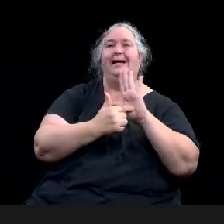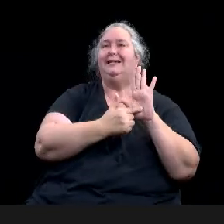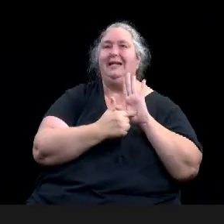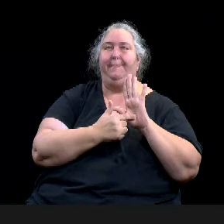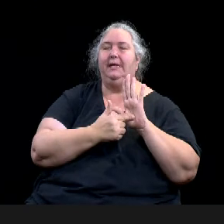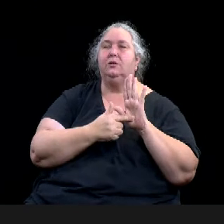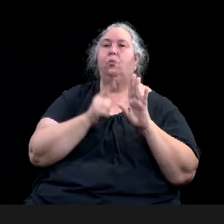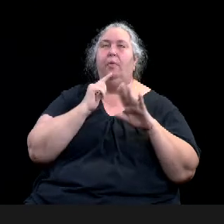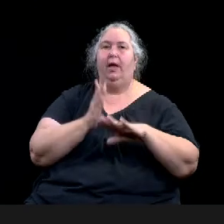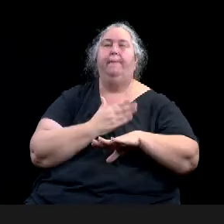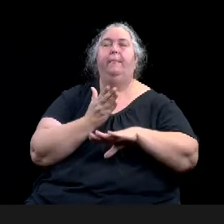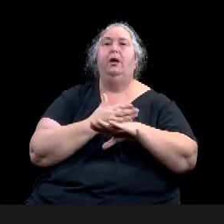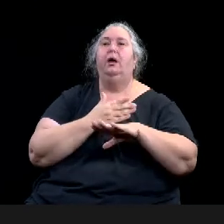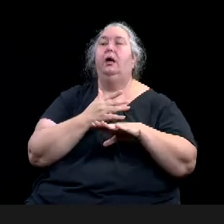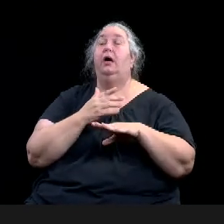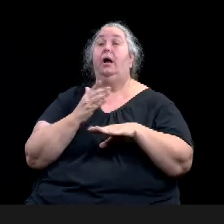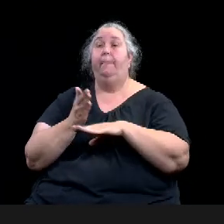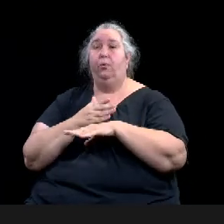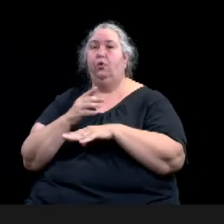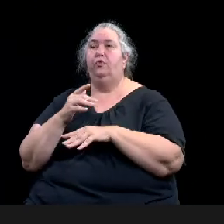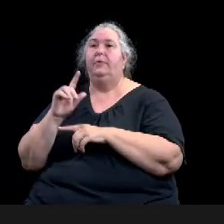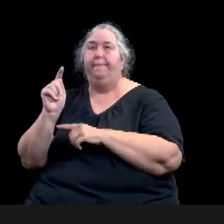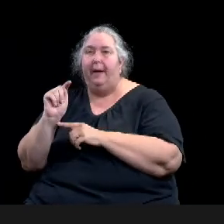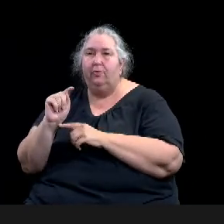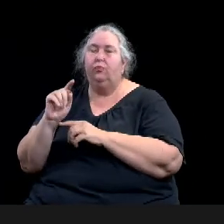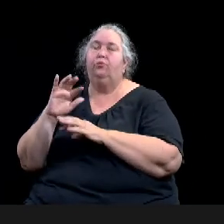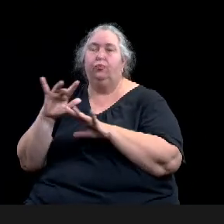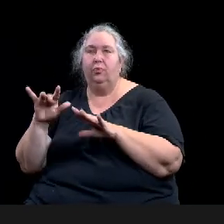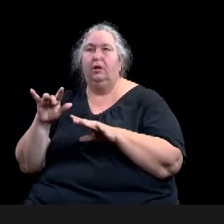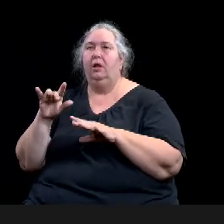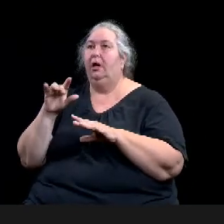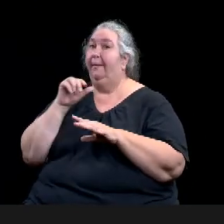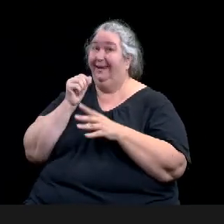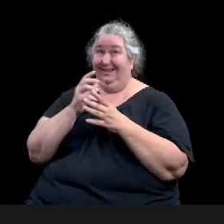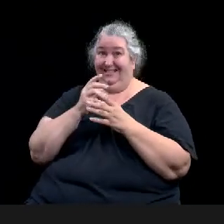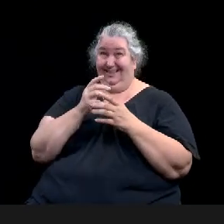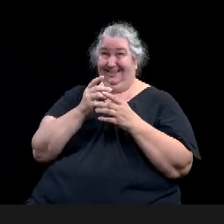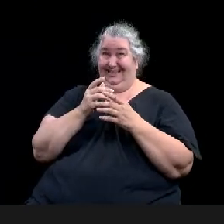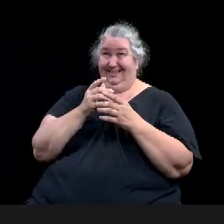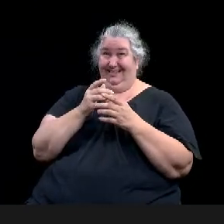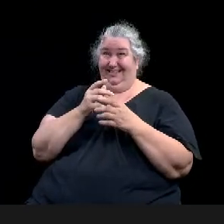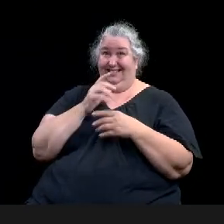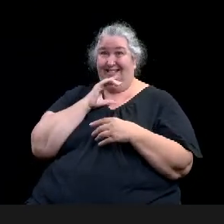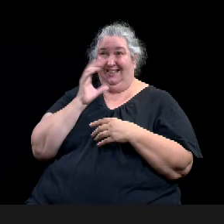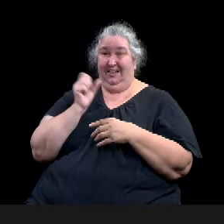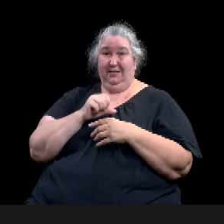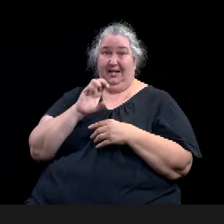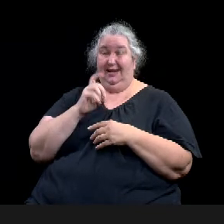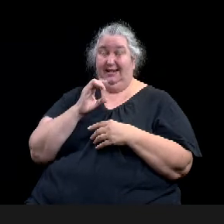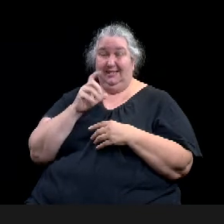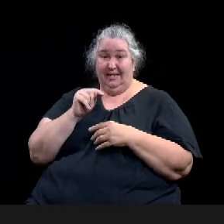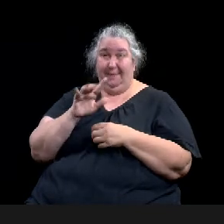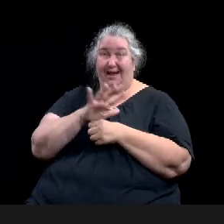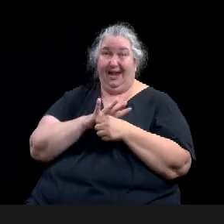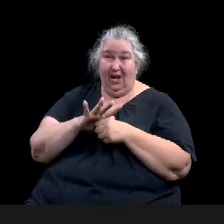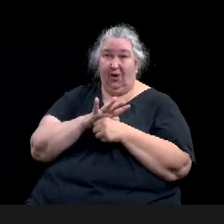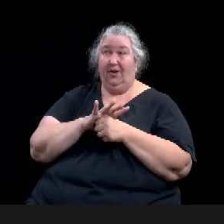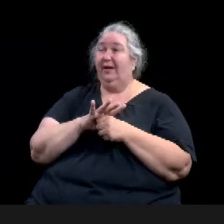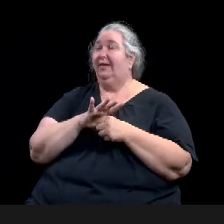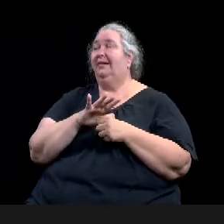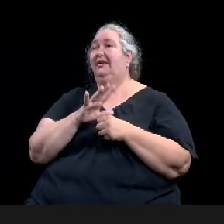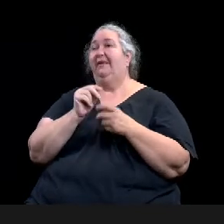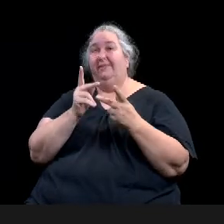area and buildings that are becoming obsolete. What it does do is again, looking left here,